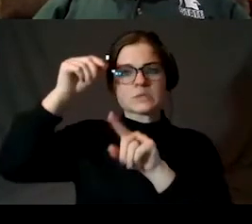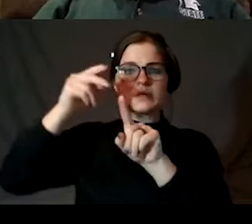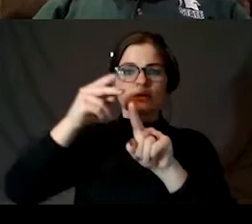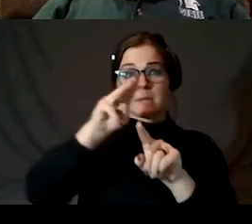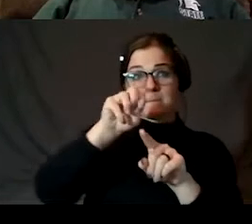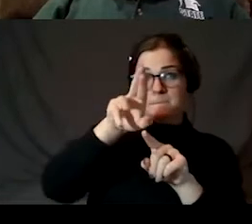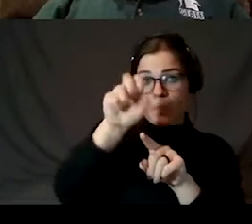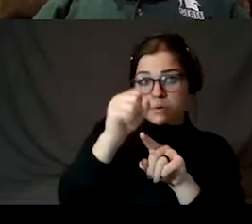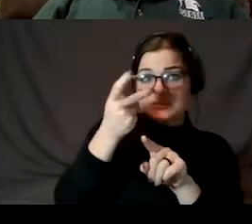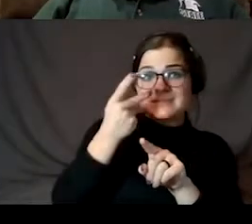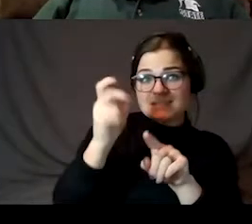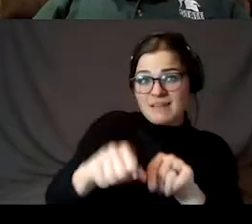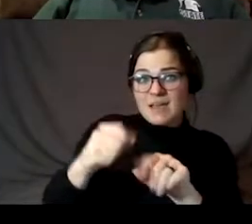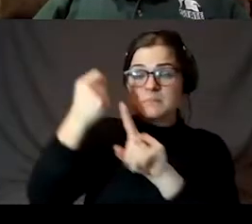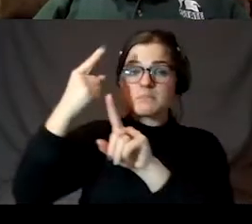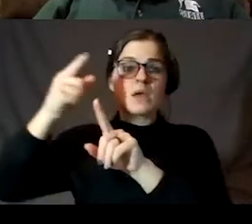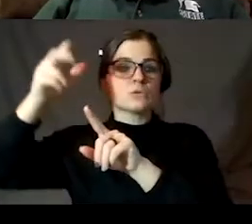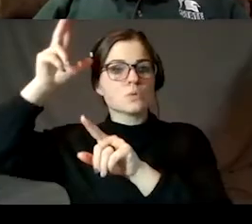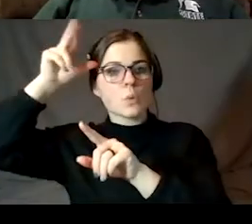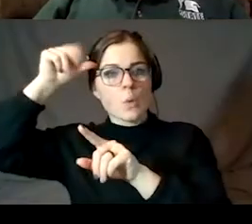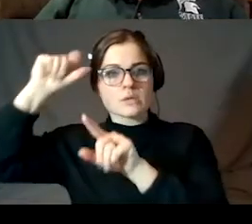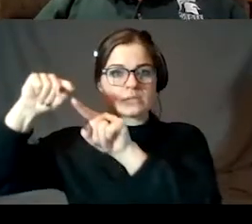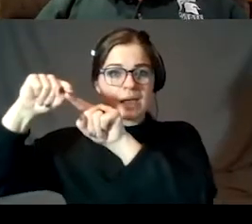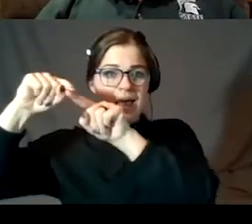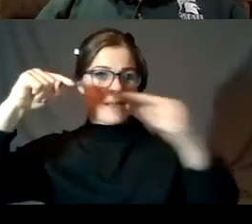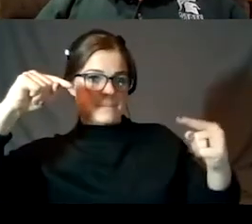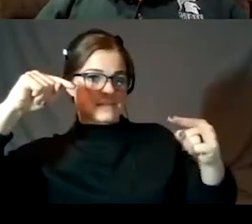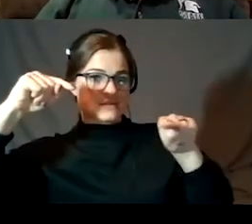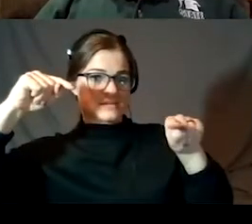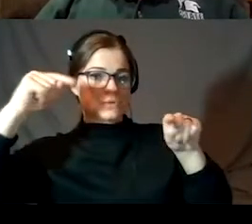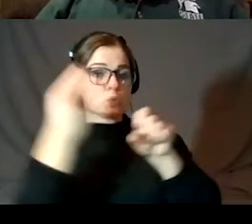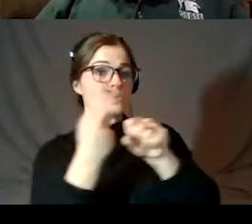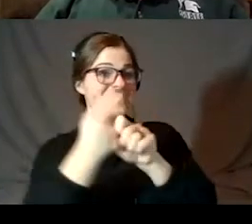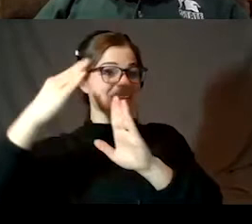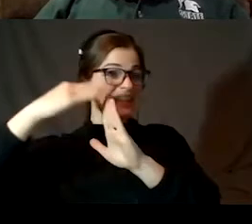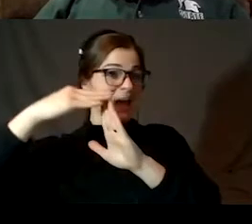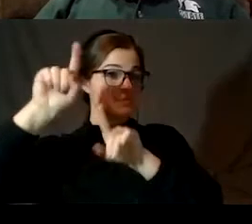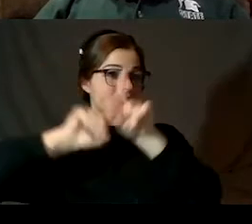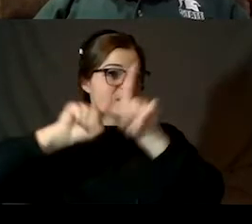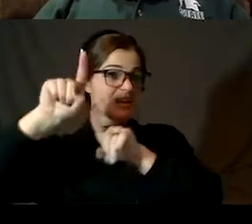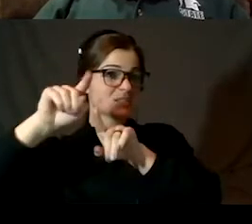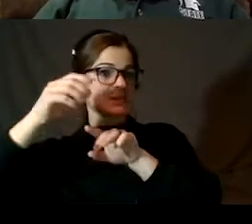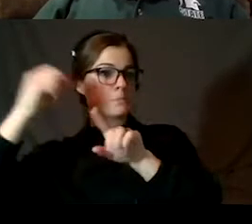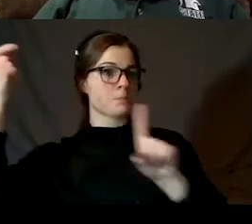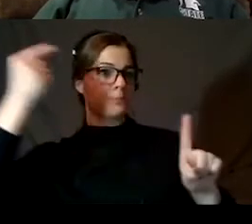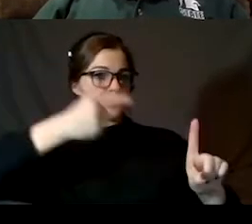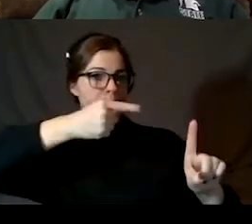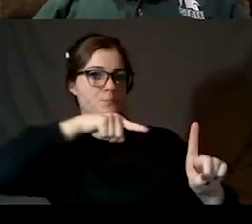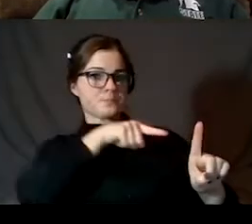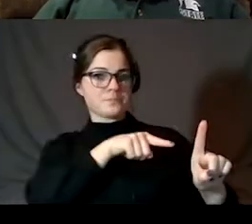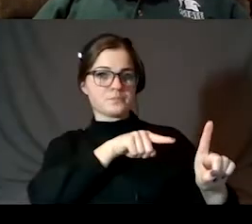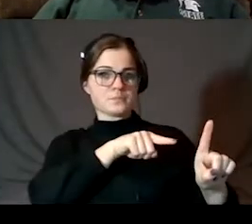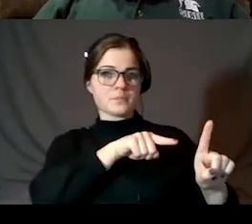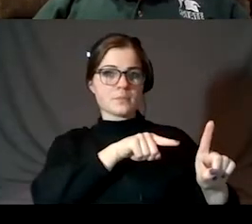But going from the great square in the other direction using the top stars, we point towards the